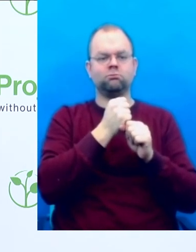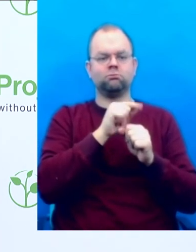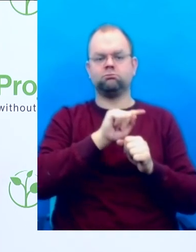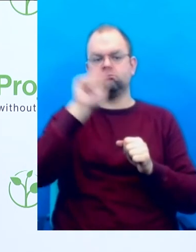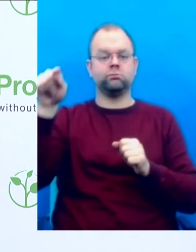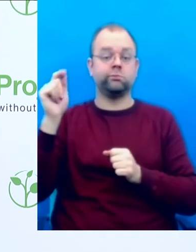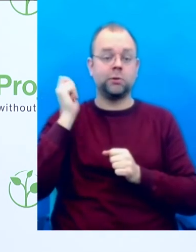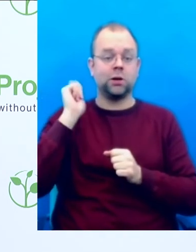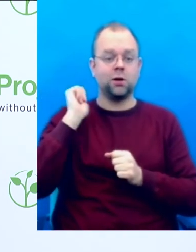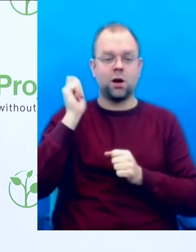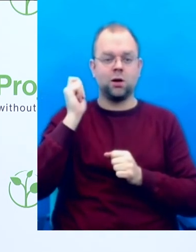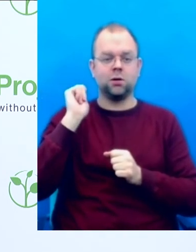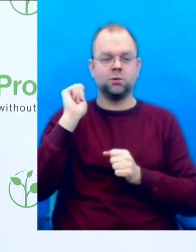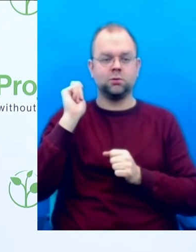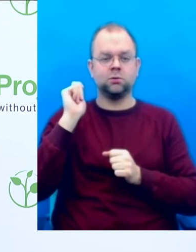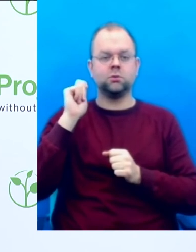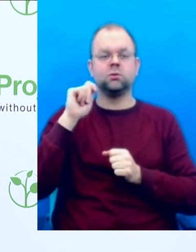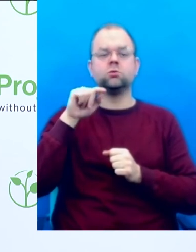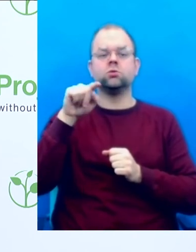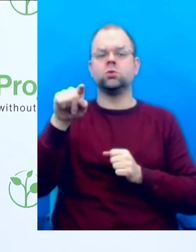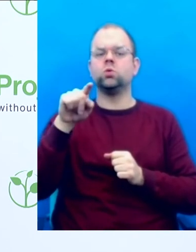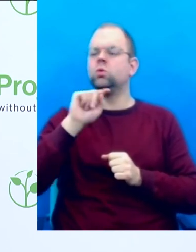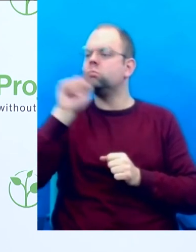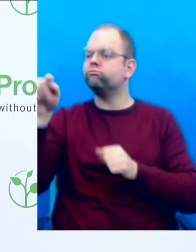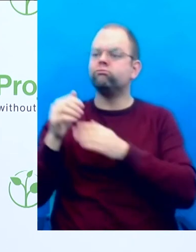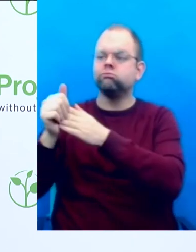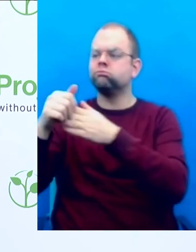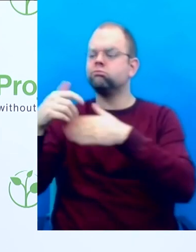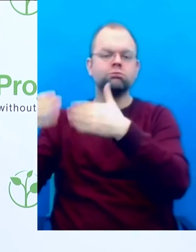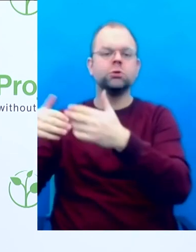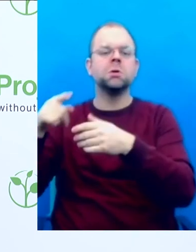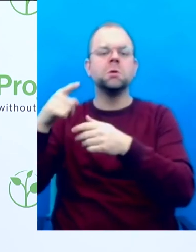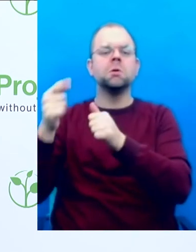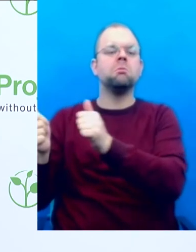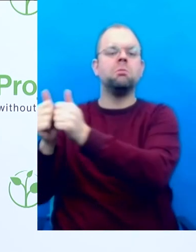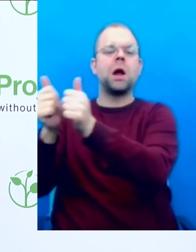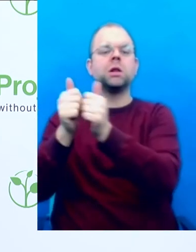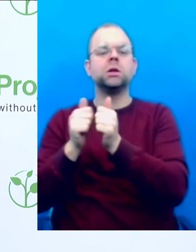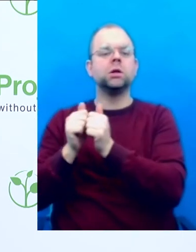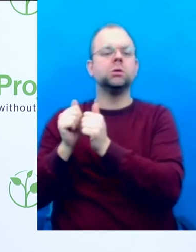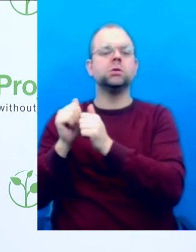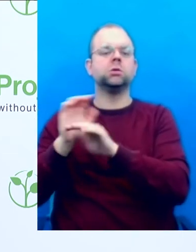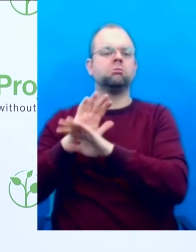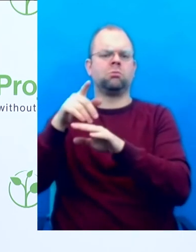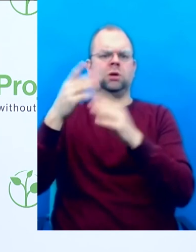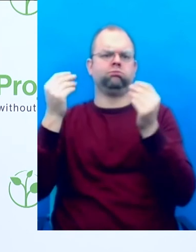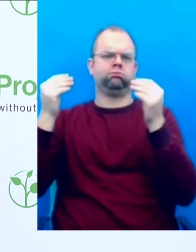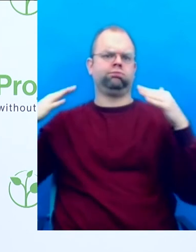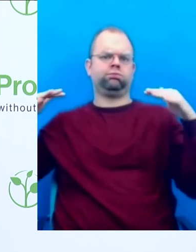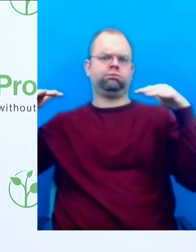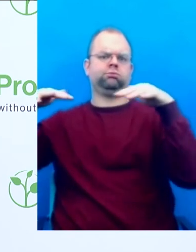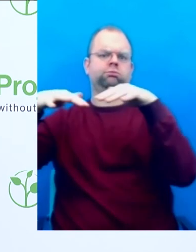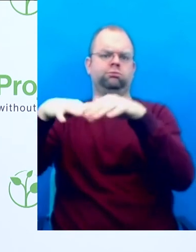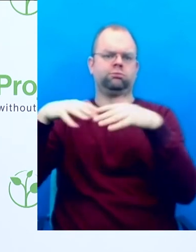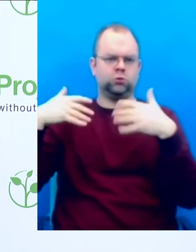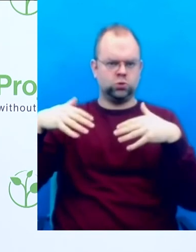So, you have an enormous crowd here participating in the Zero Project Conference. So, who are the organizations